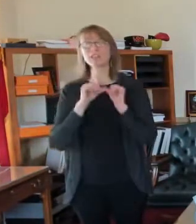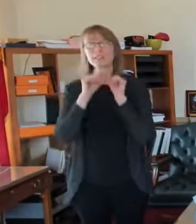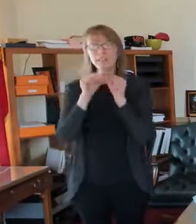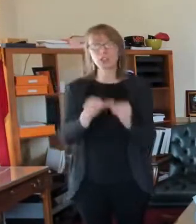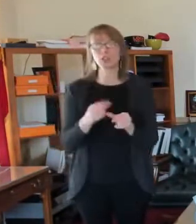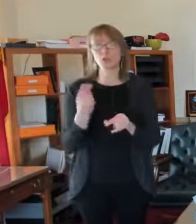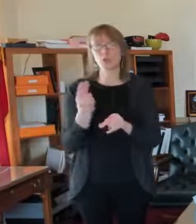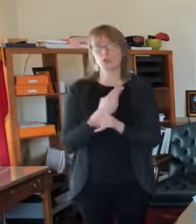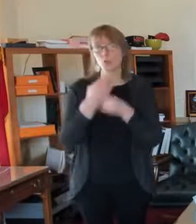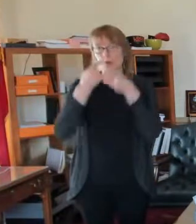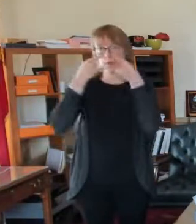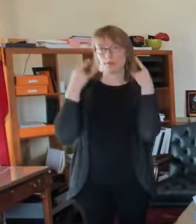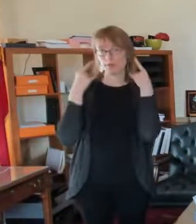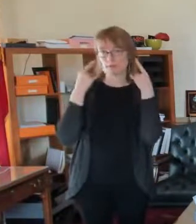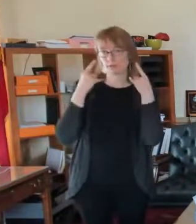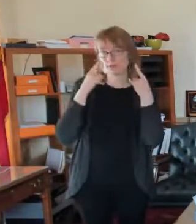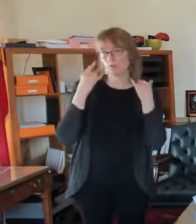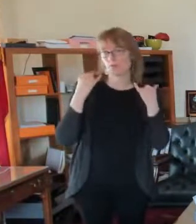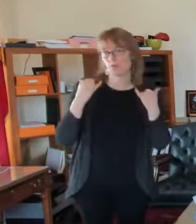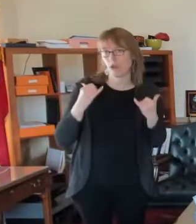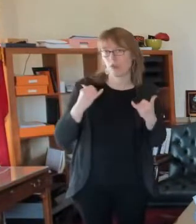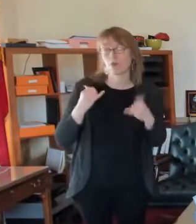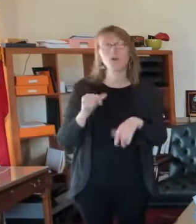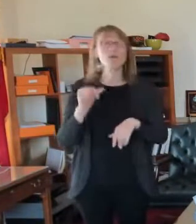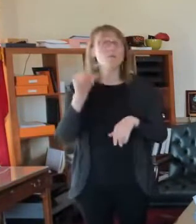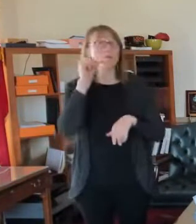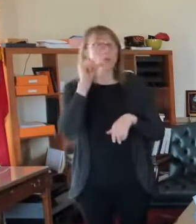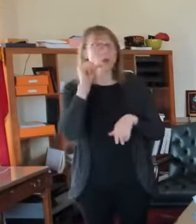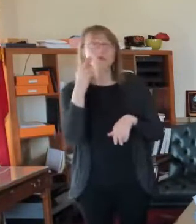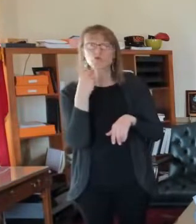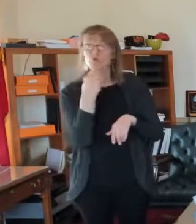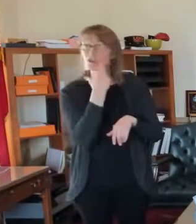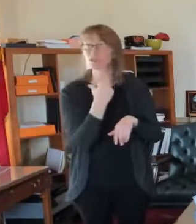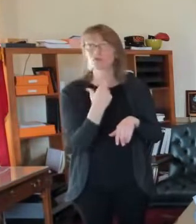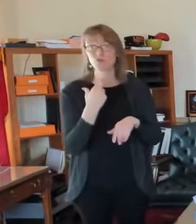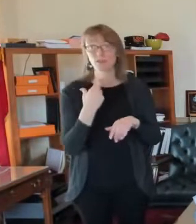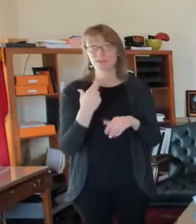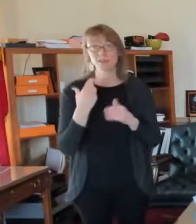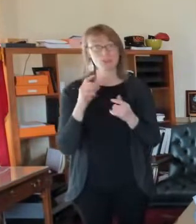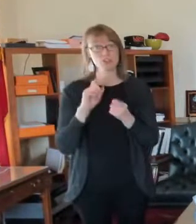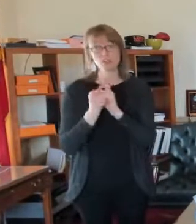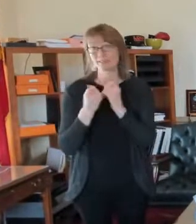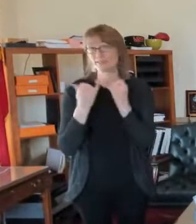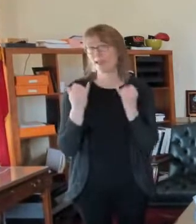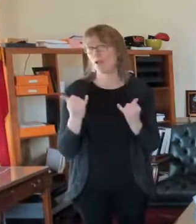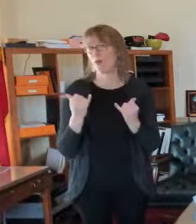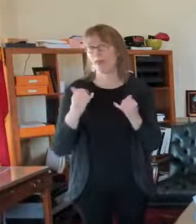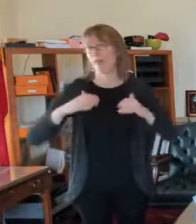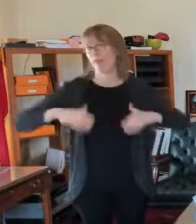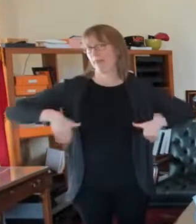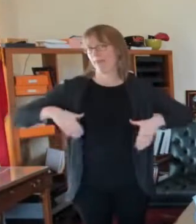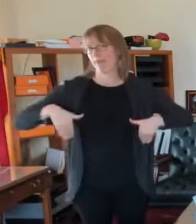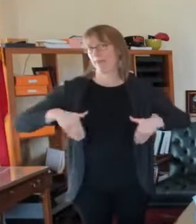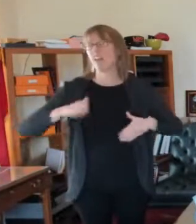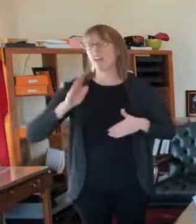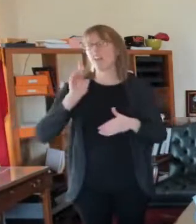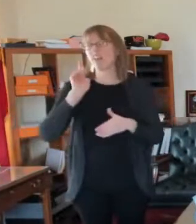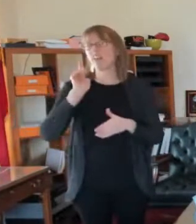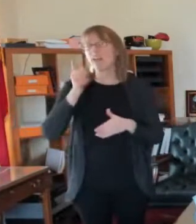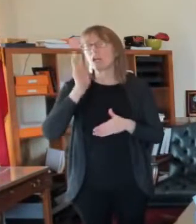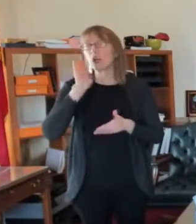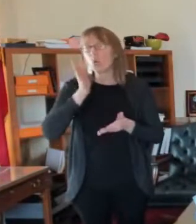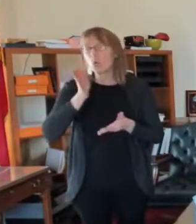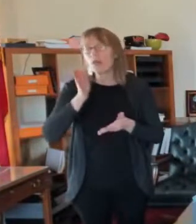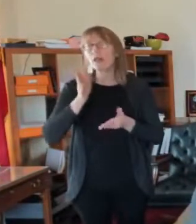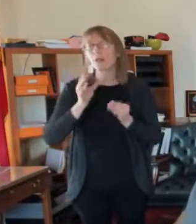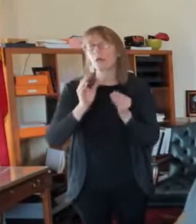not today. We will ease the restrictions on bars and restaurants. And then the third thing was testing of